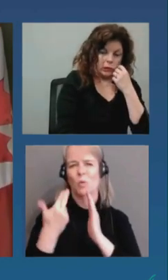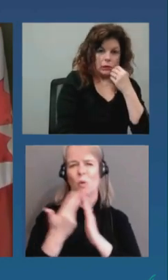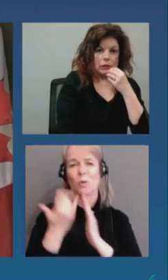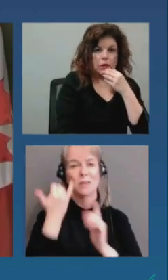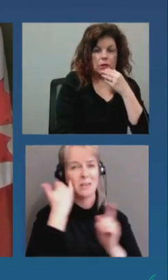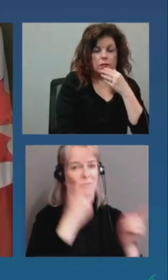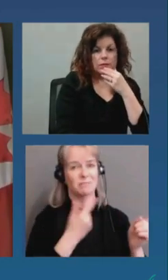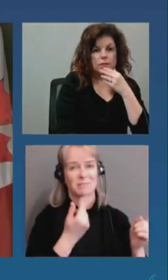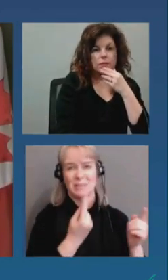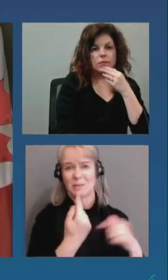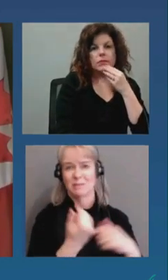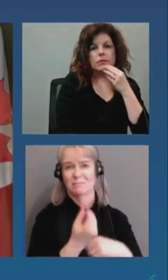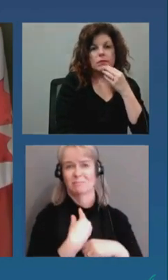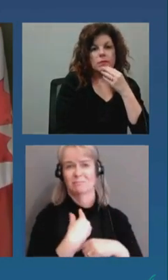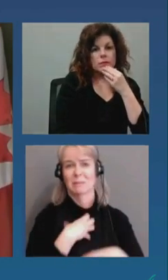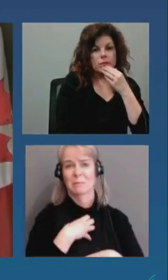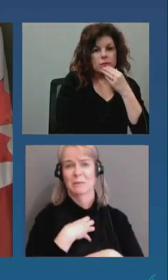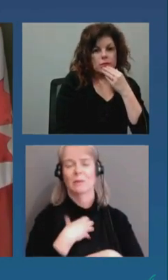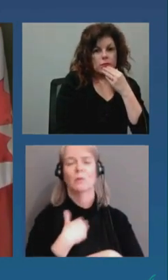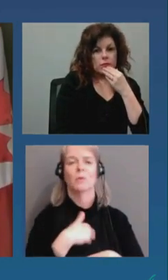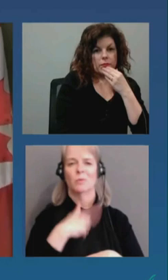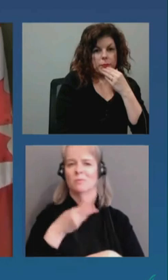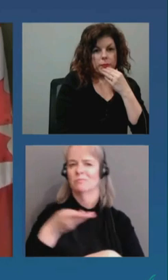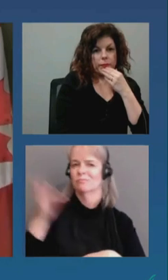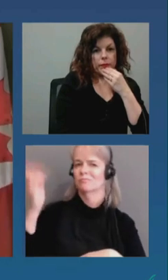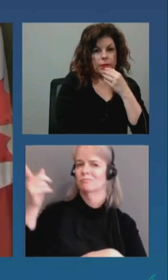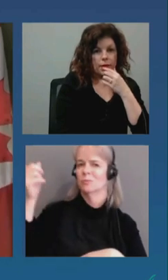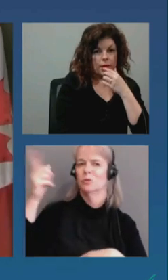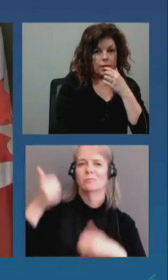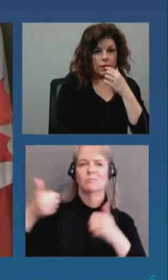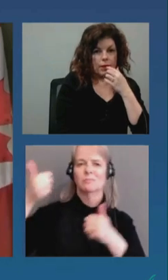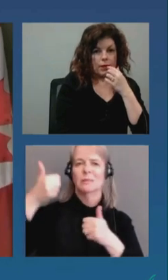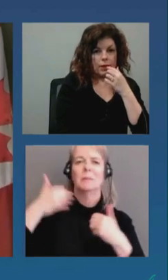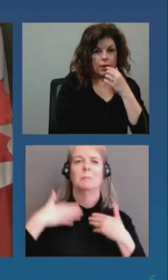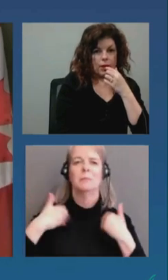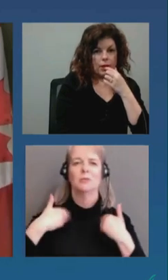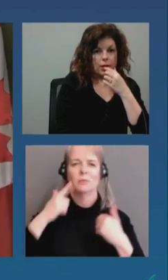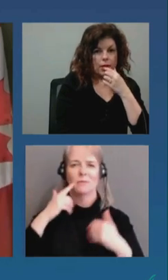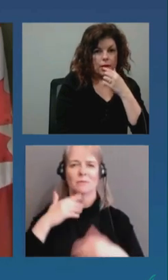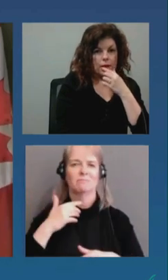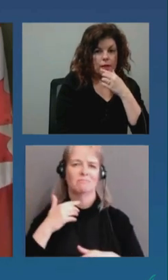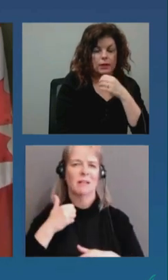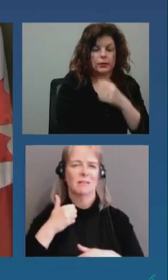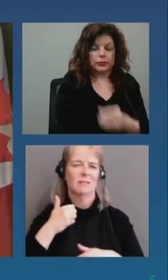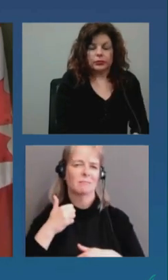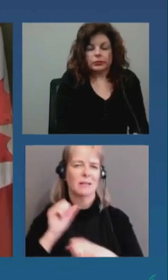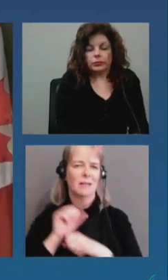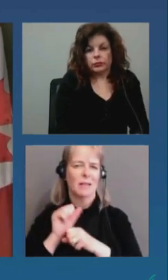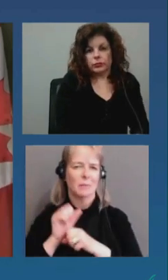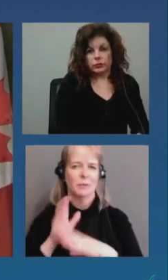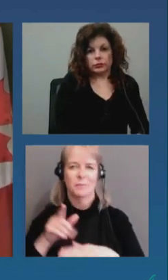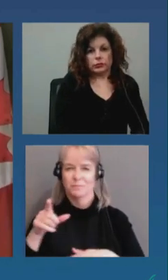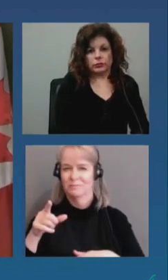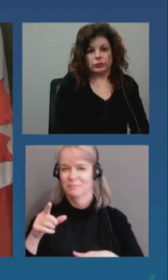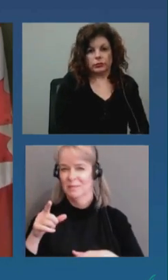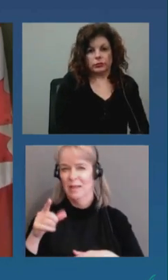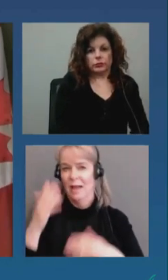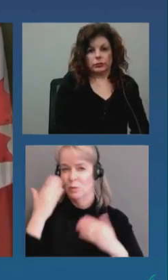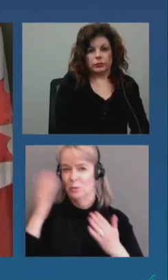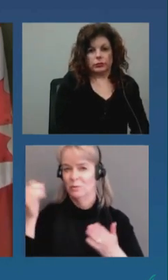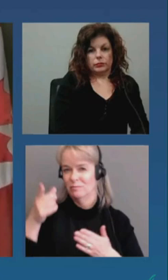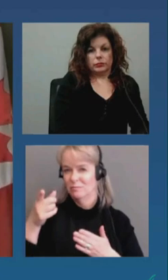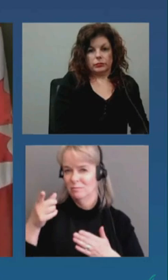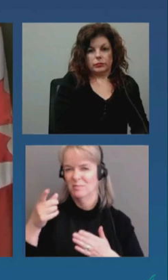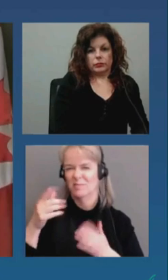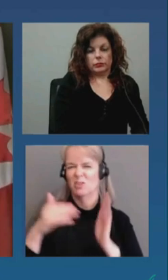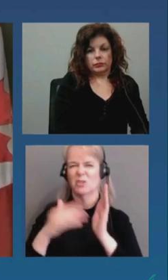the Ministry of Labor. I don't know if Dr. Hitch just wants to talk about it. She may not know how the province decided yet. So it's the province